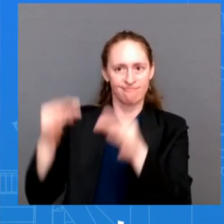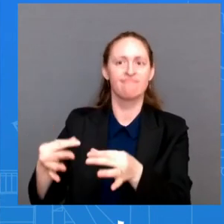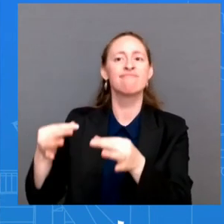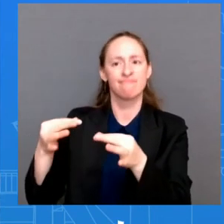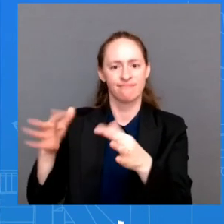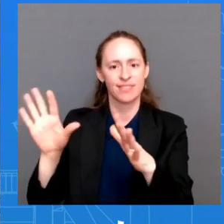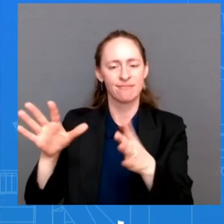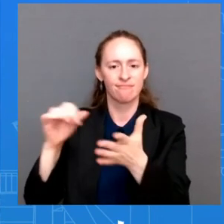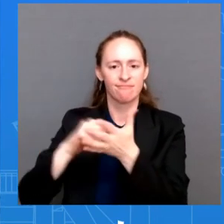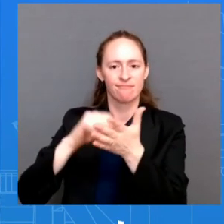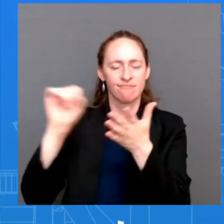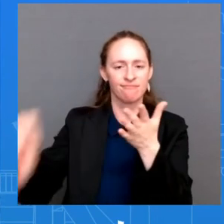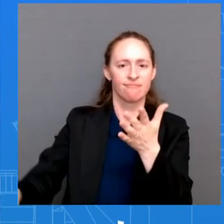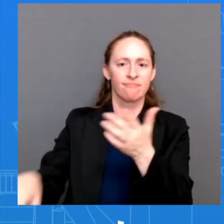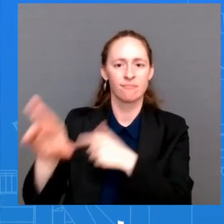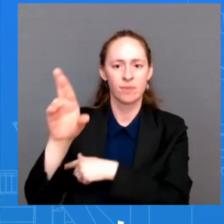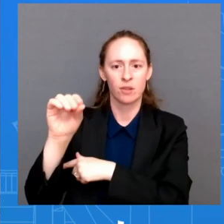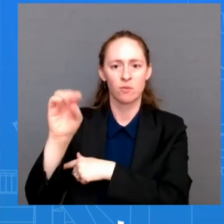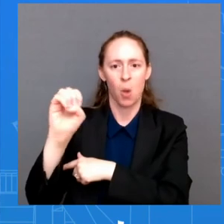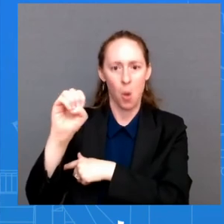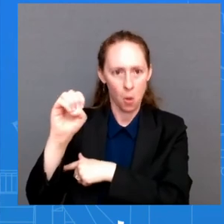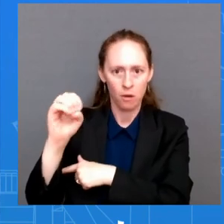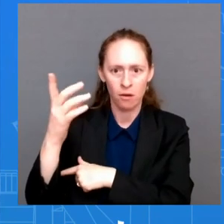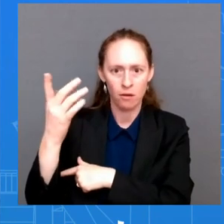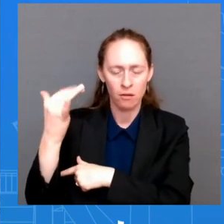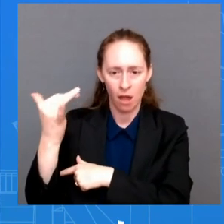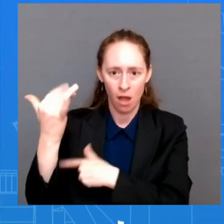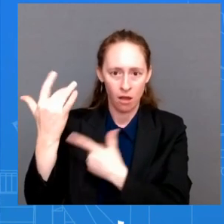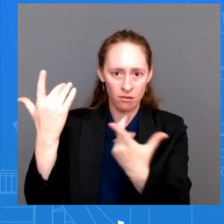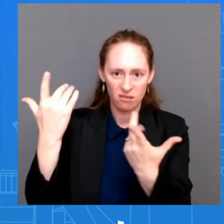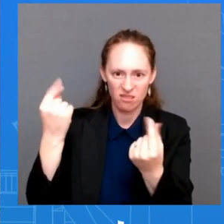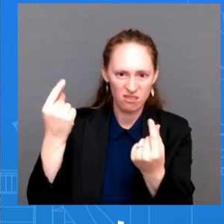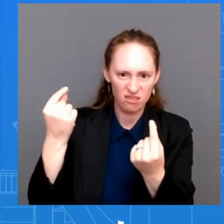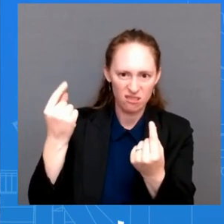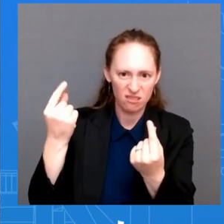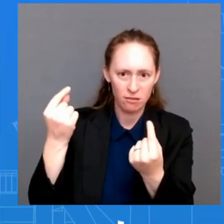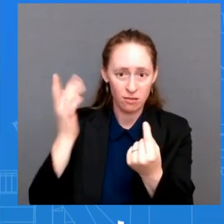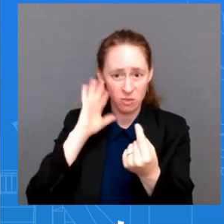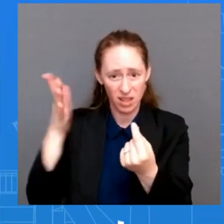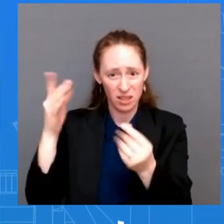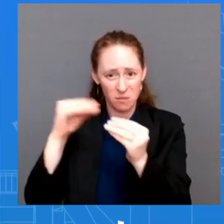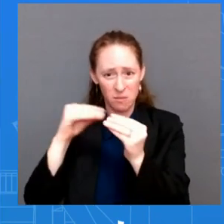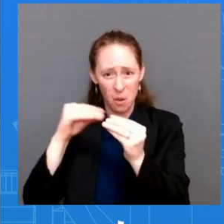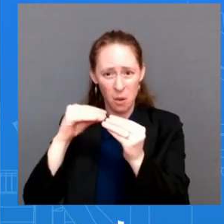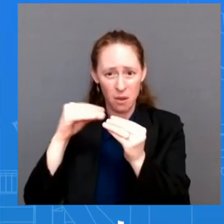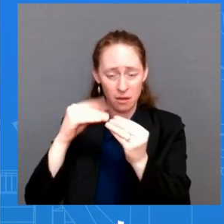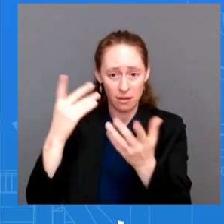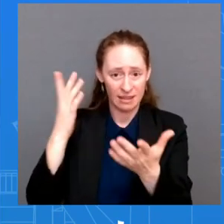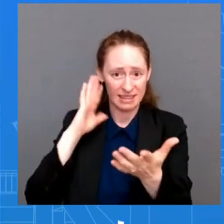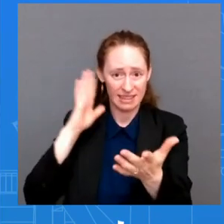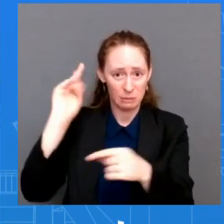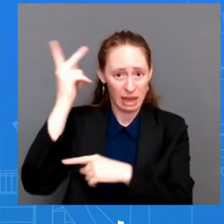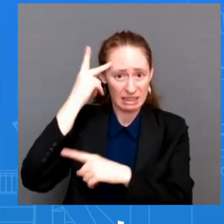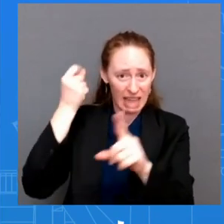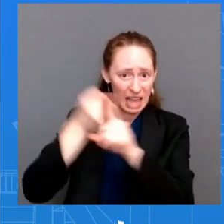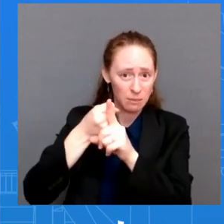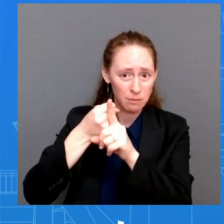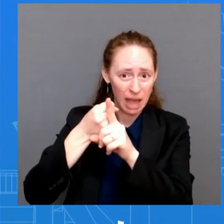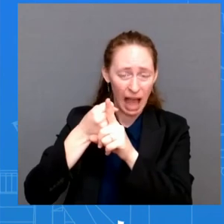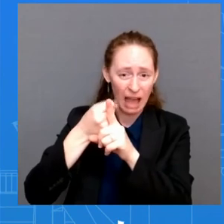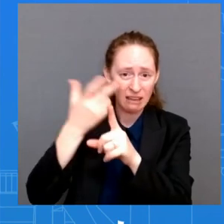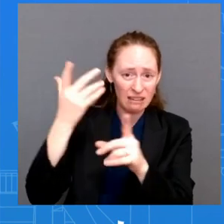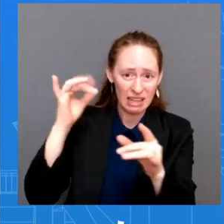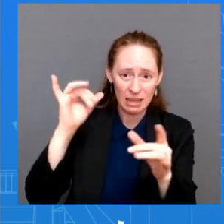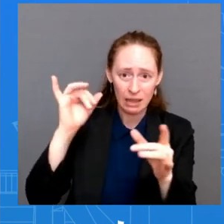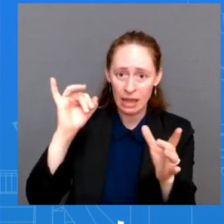as a vote that could have broader political significance heading into the midterms so if it passes tomorrow's vote in kansas